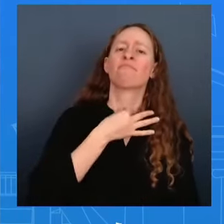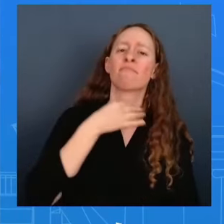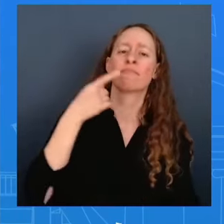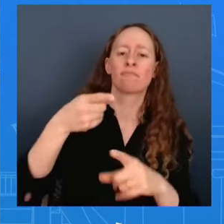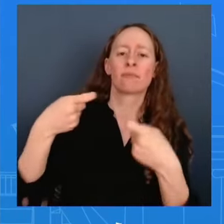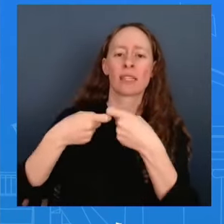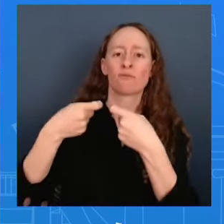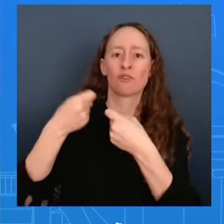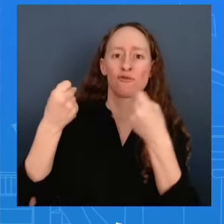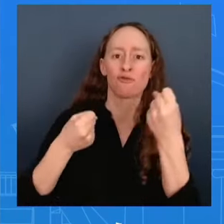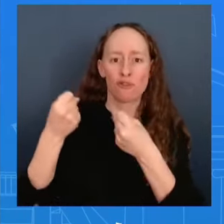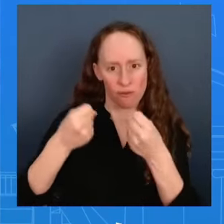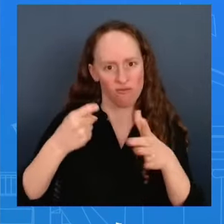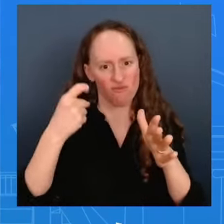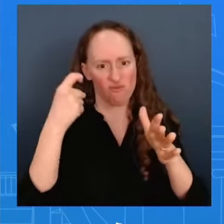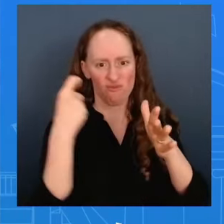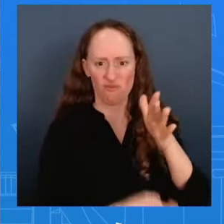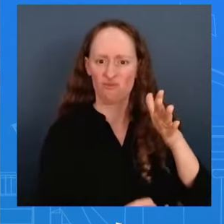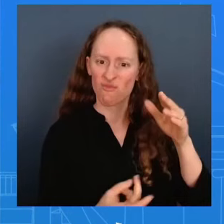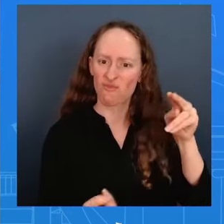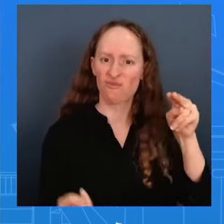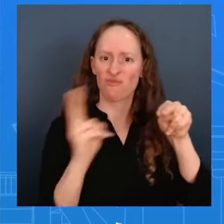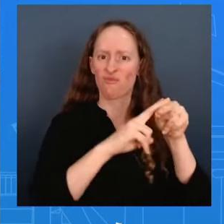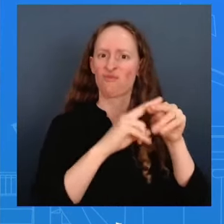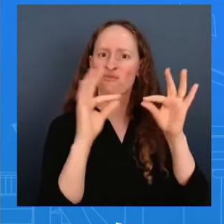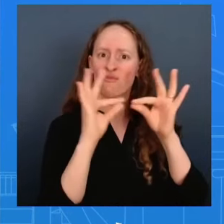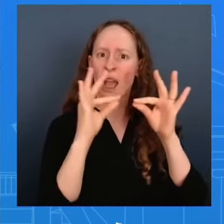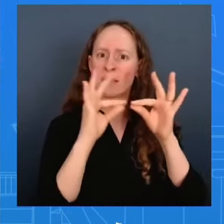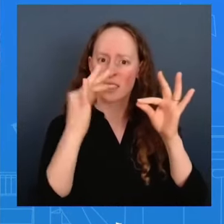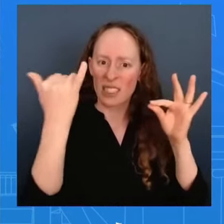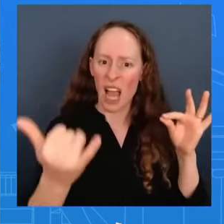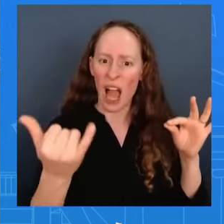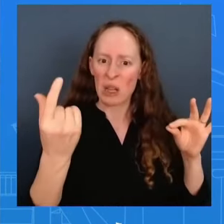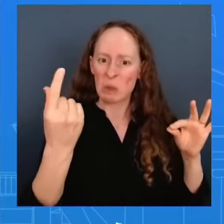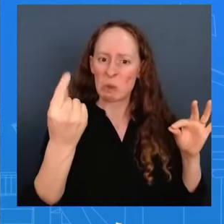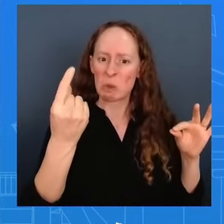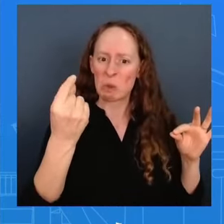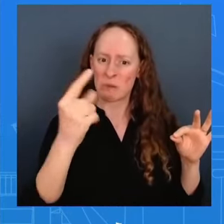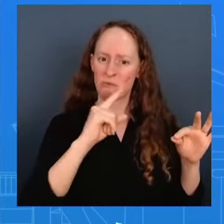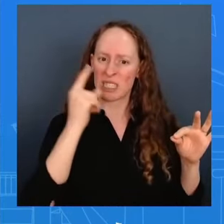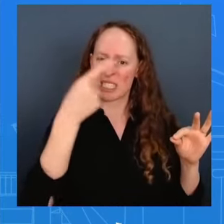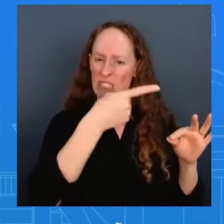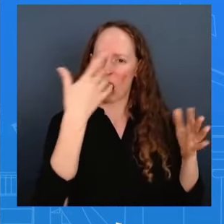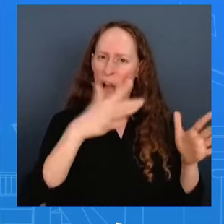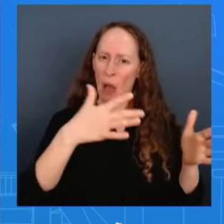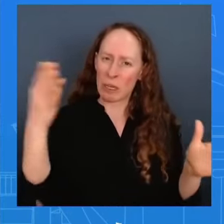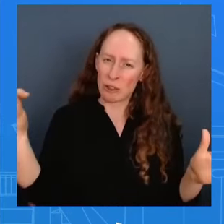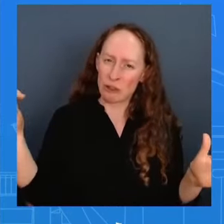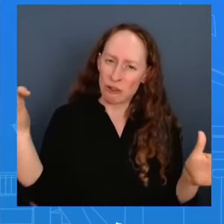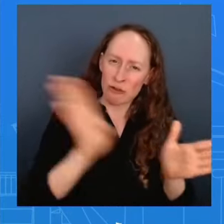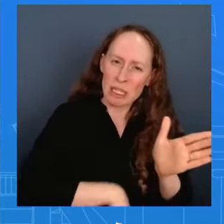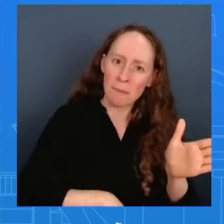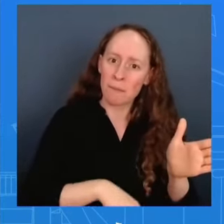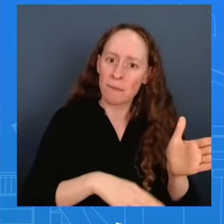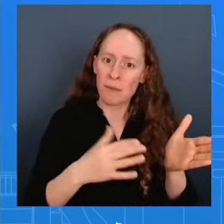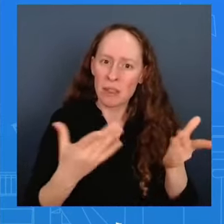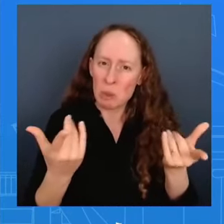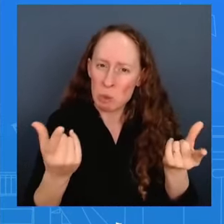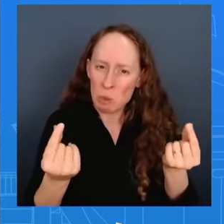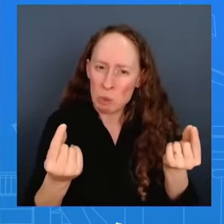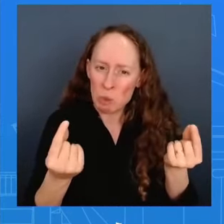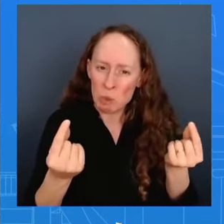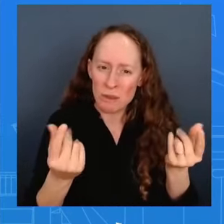cars as china is very far ahead in creating very cheap vv cars i think what you have to do is remember and revisit